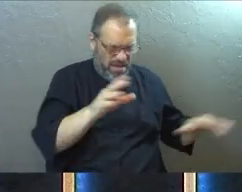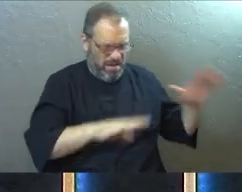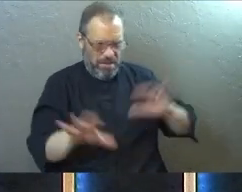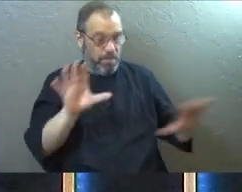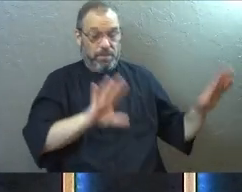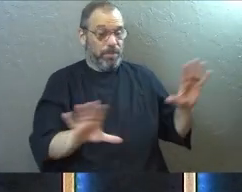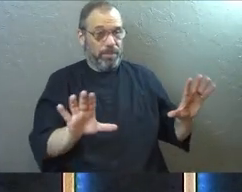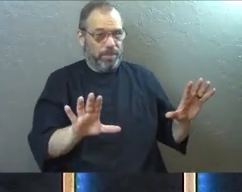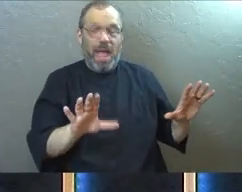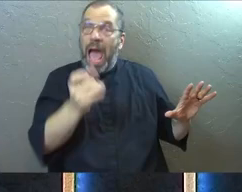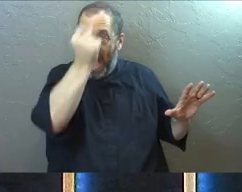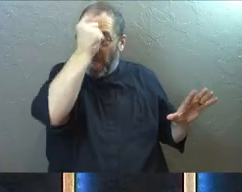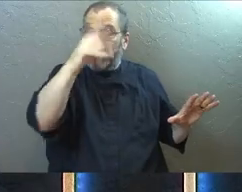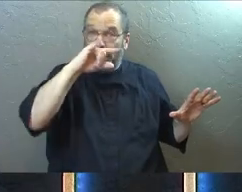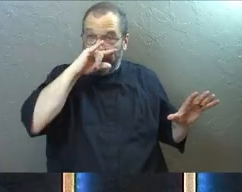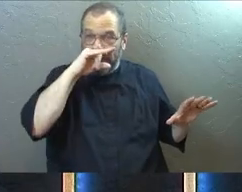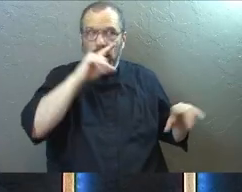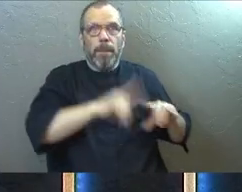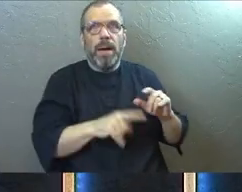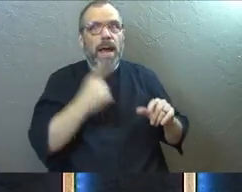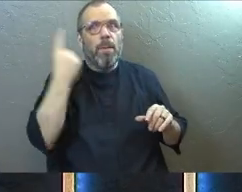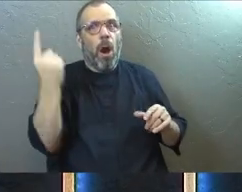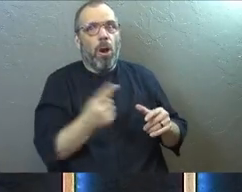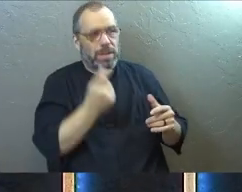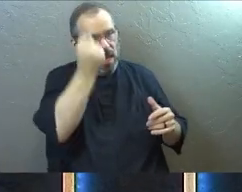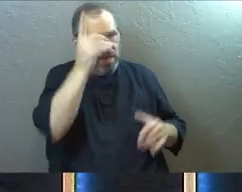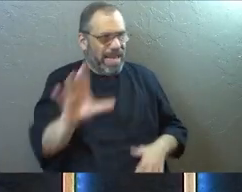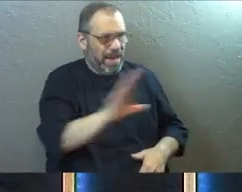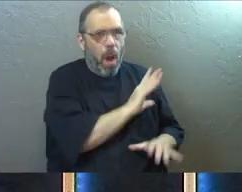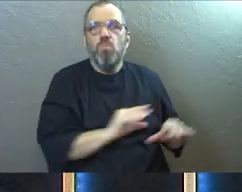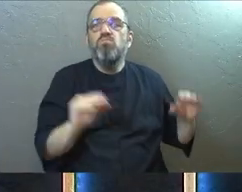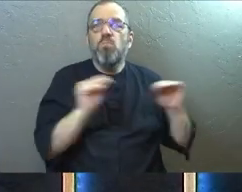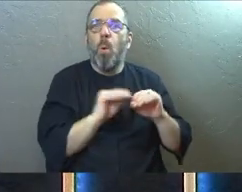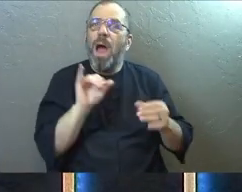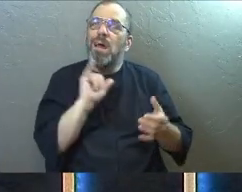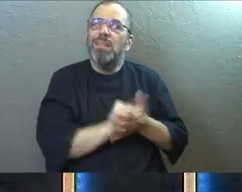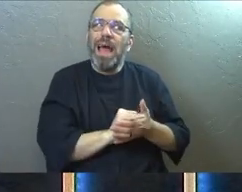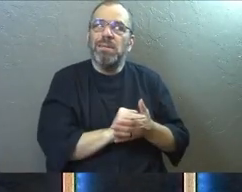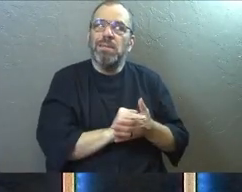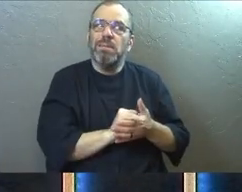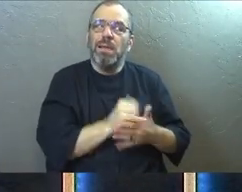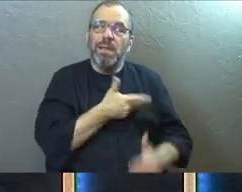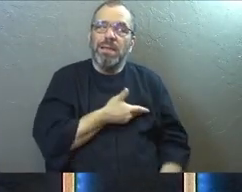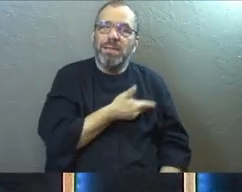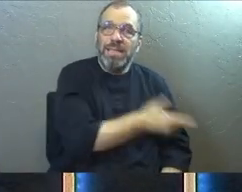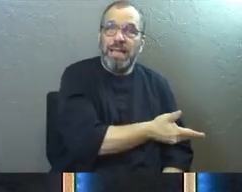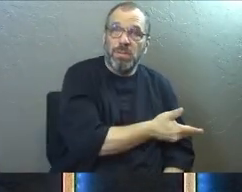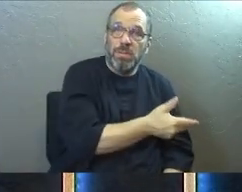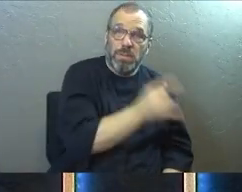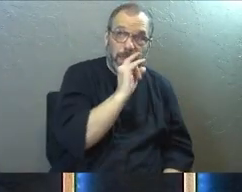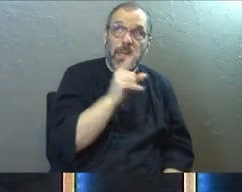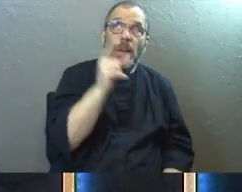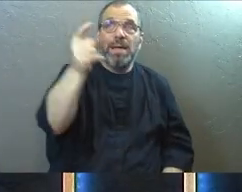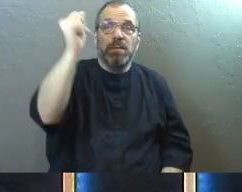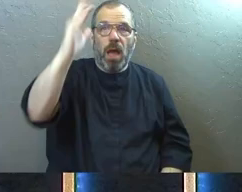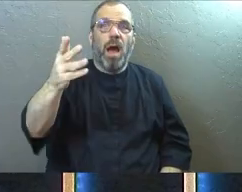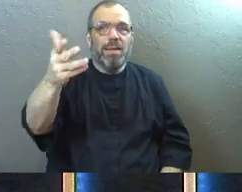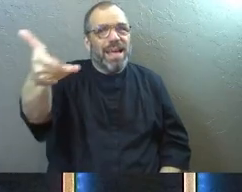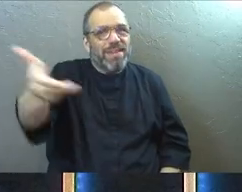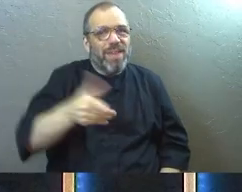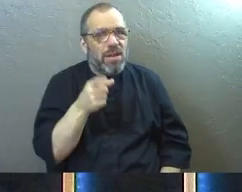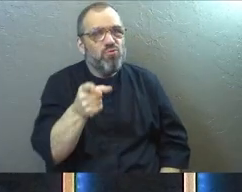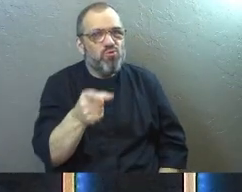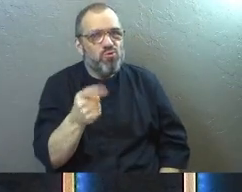So it's like, I understand my kids and I'm always understanding them more. That's the invitation from God to us.